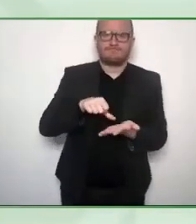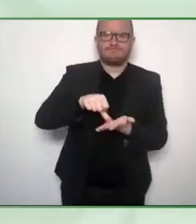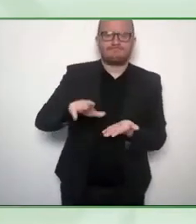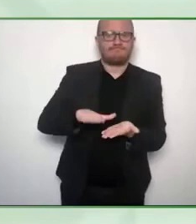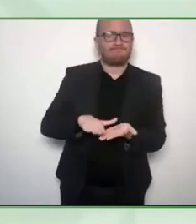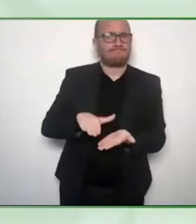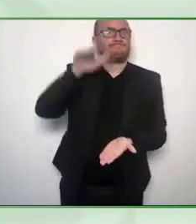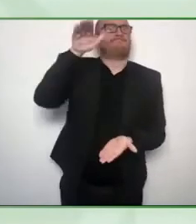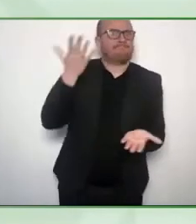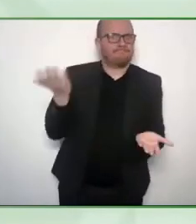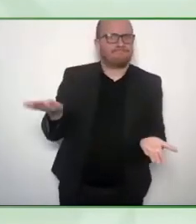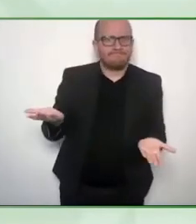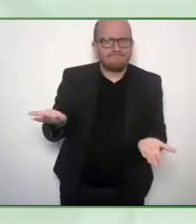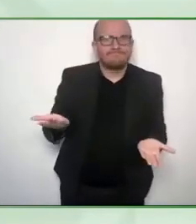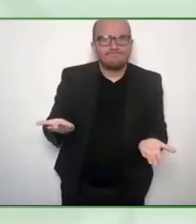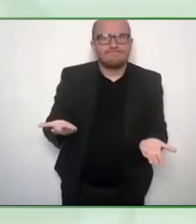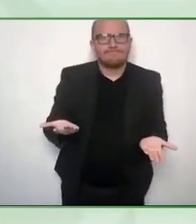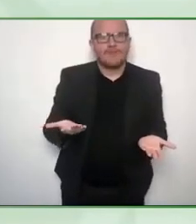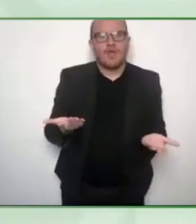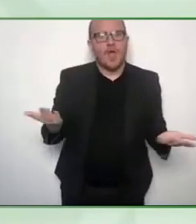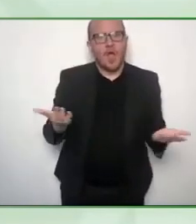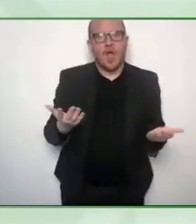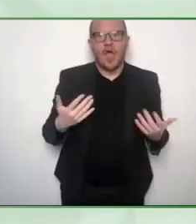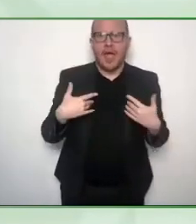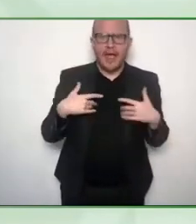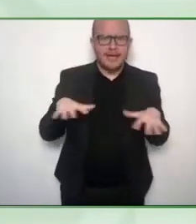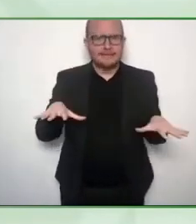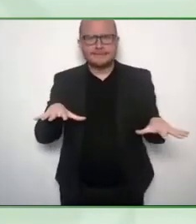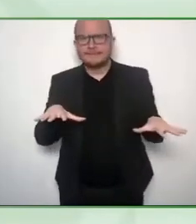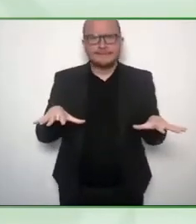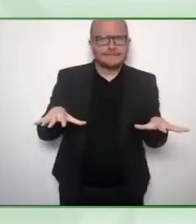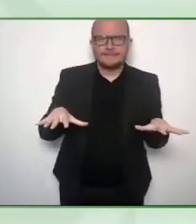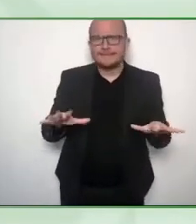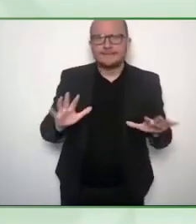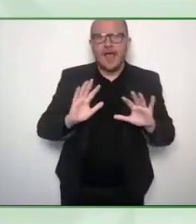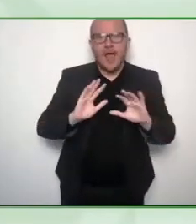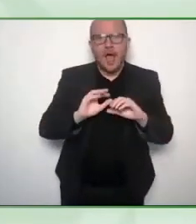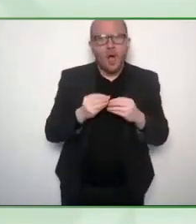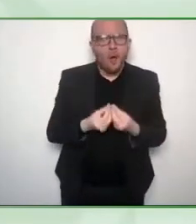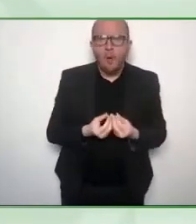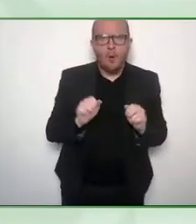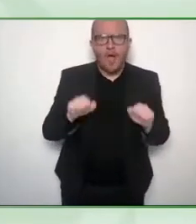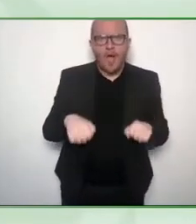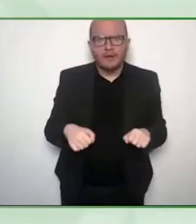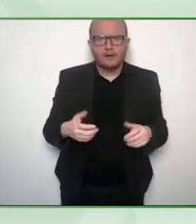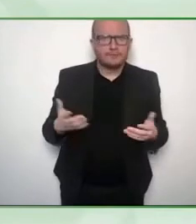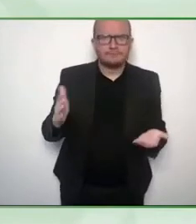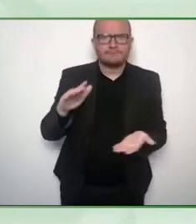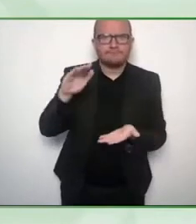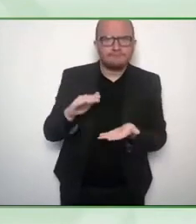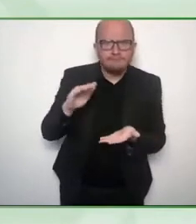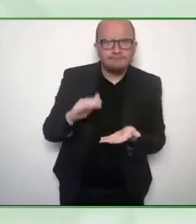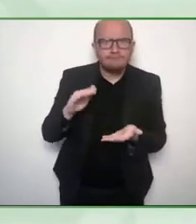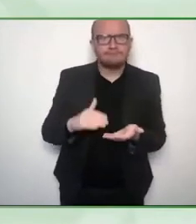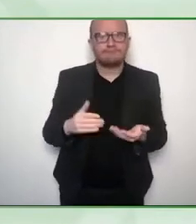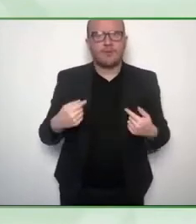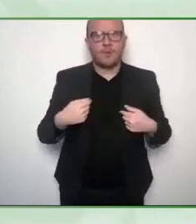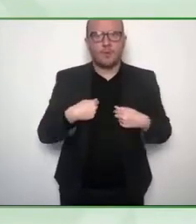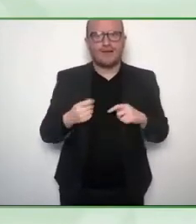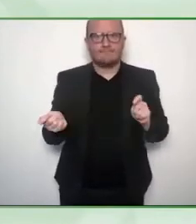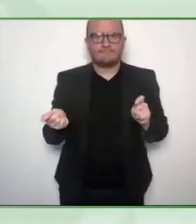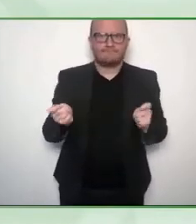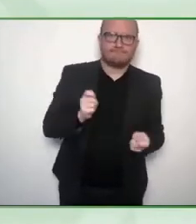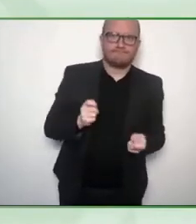service where traveling was expensive. And we did well as a business pre pandemic. And when